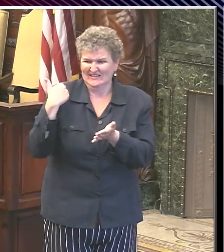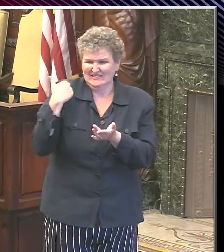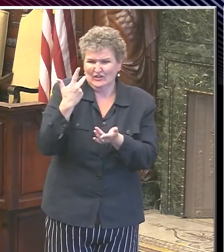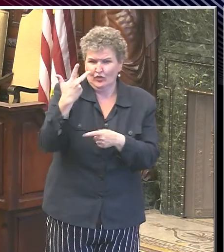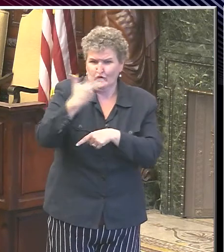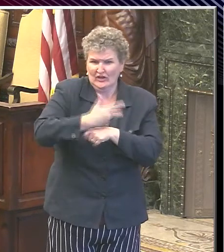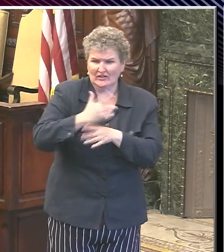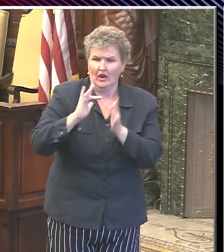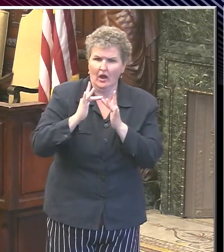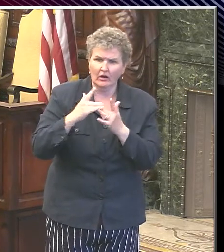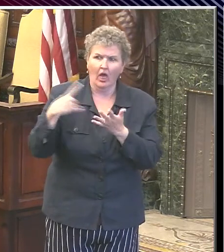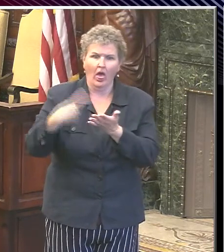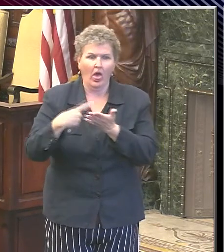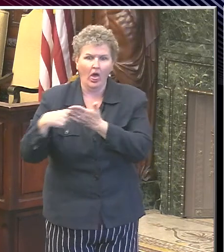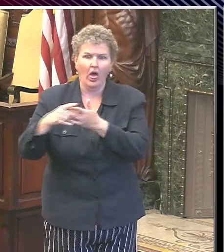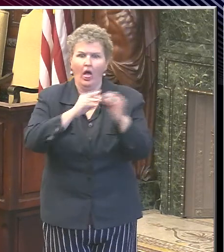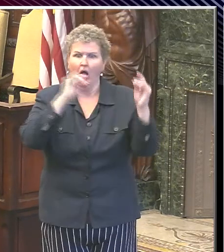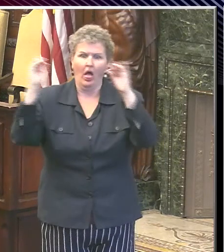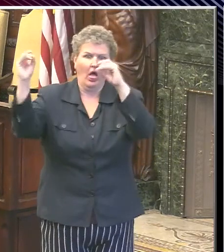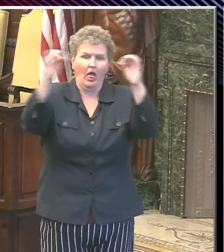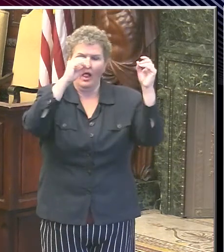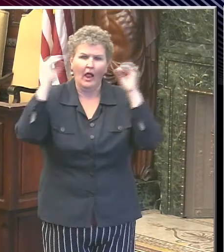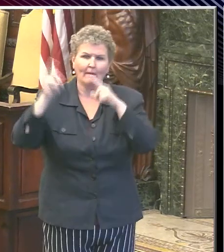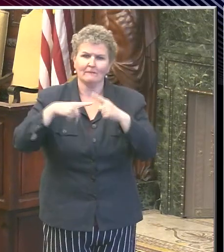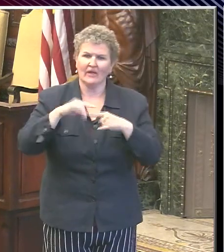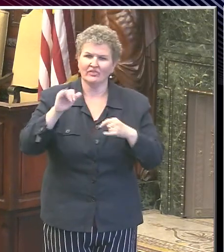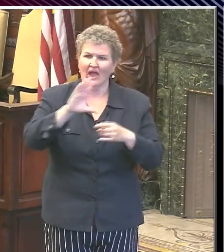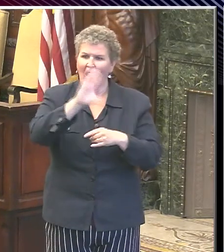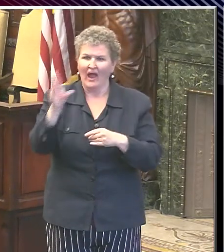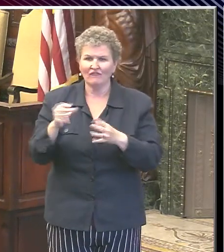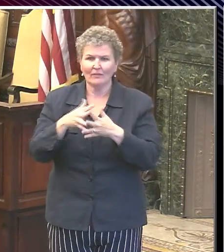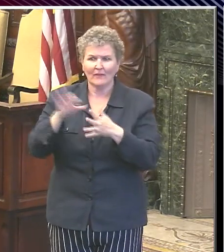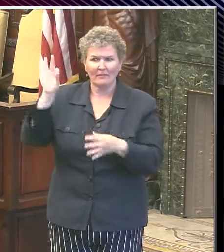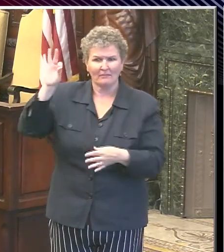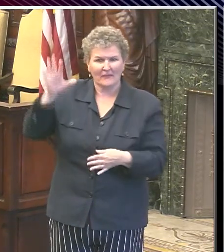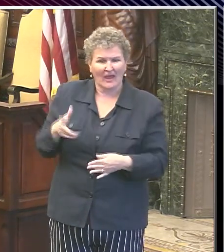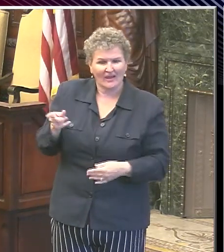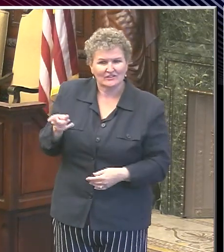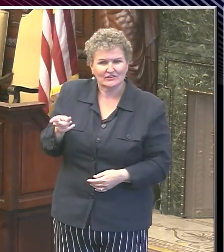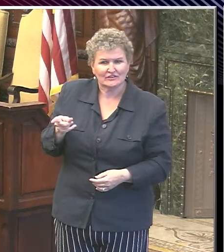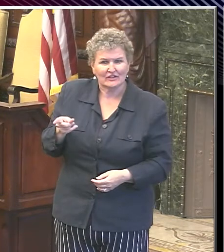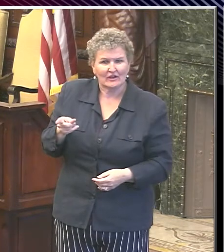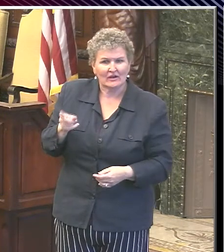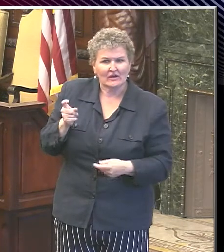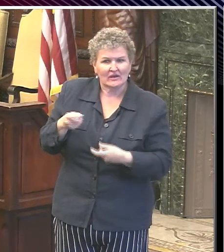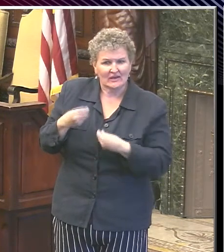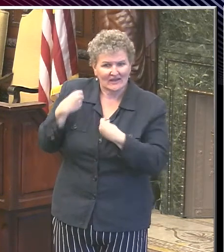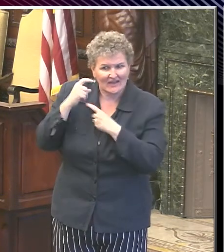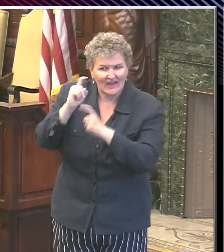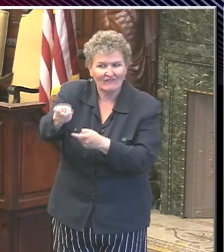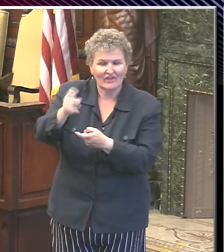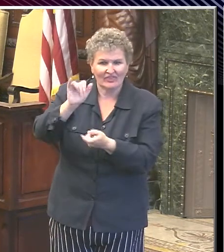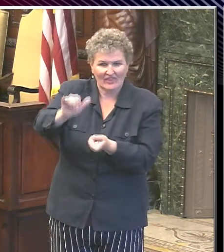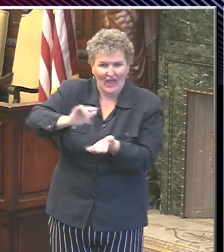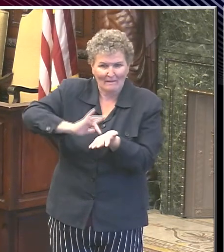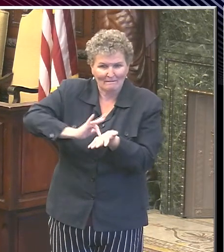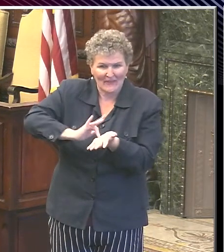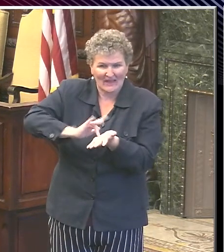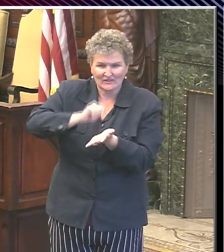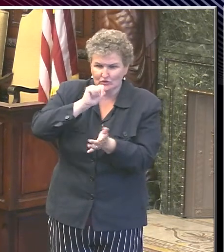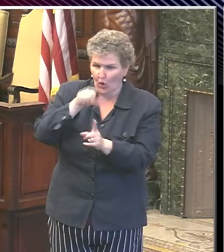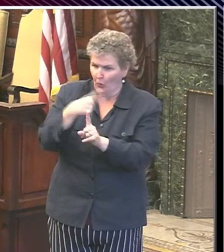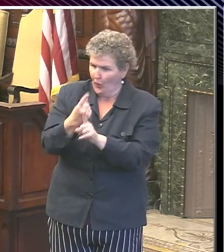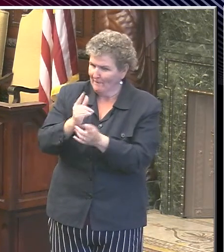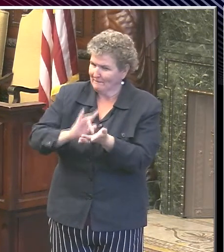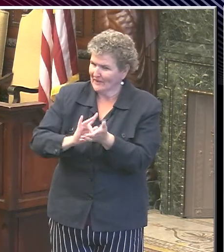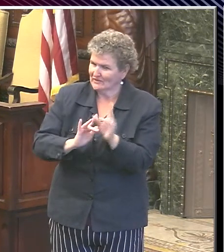of conversation around a famous African American pastor in New York who was treated with that, but not alone. He was